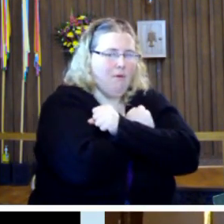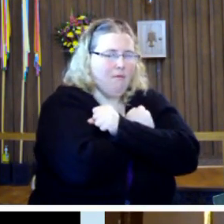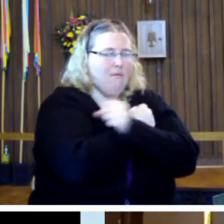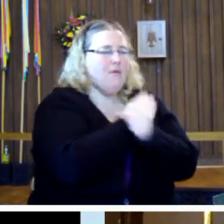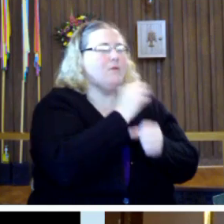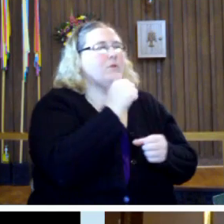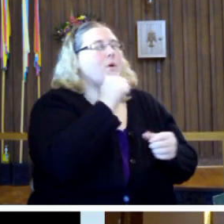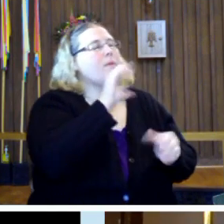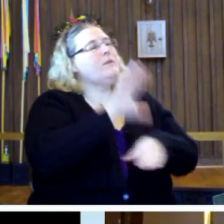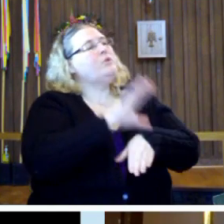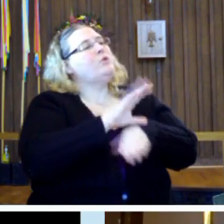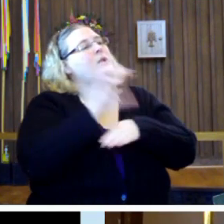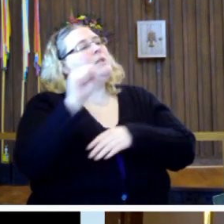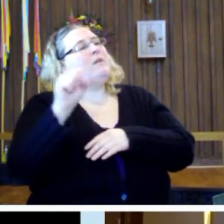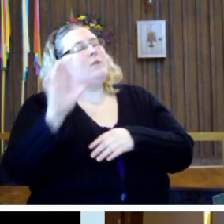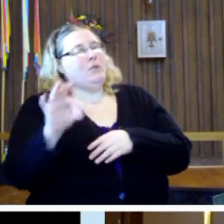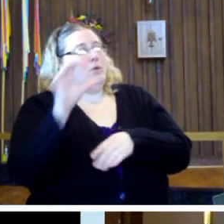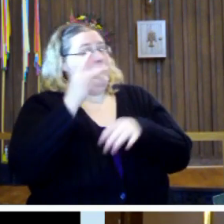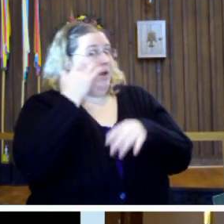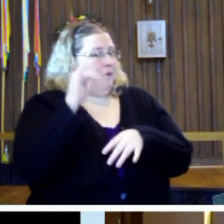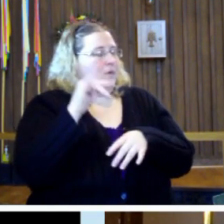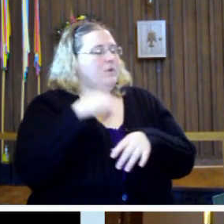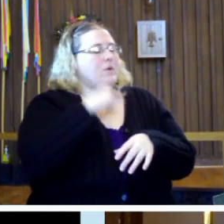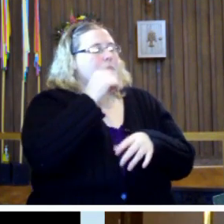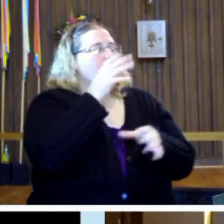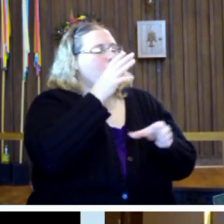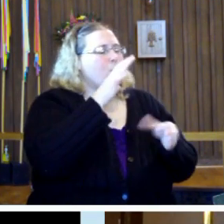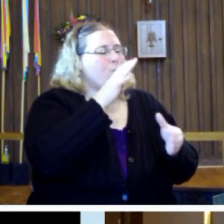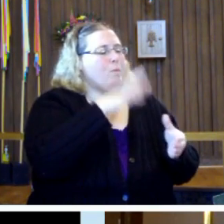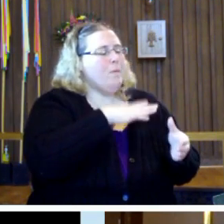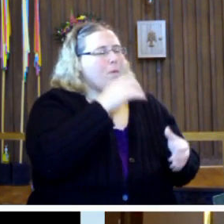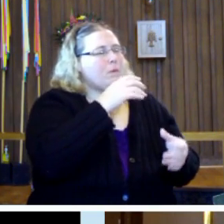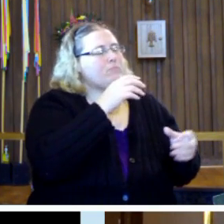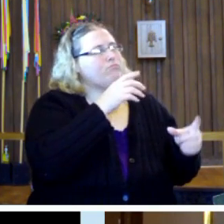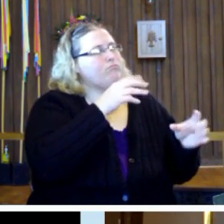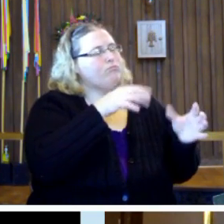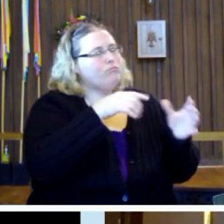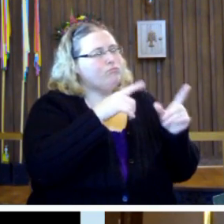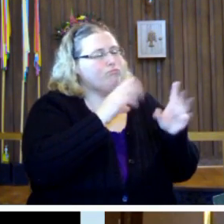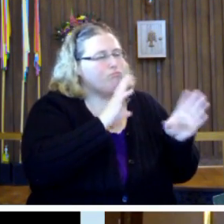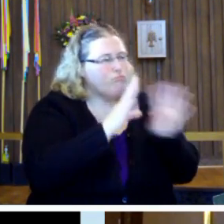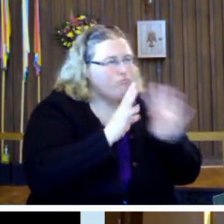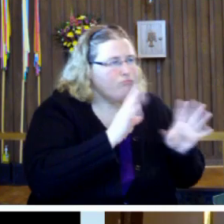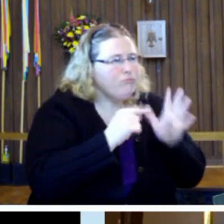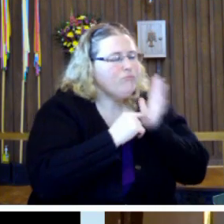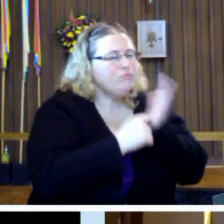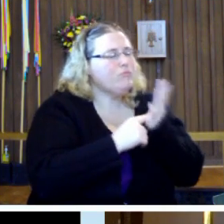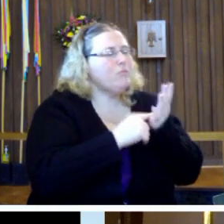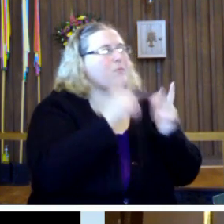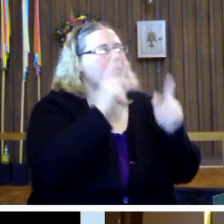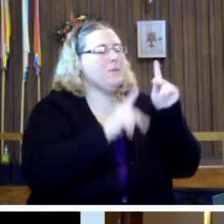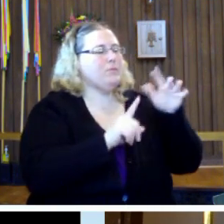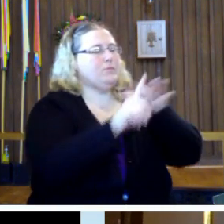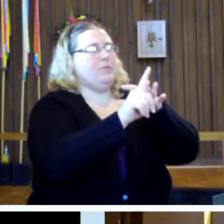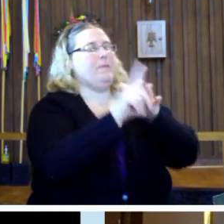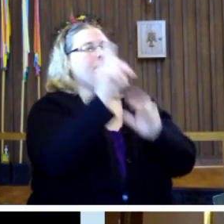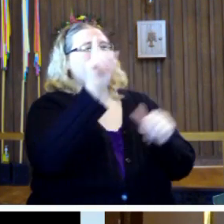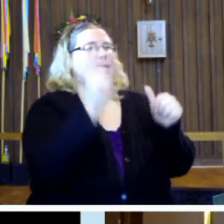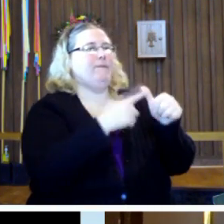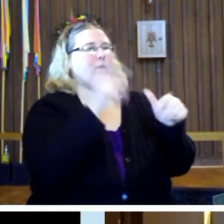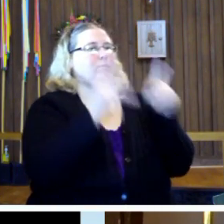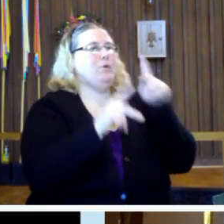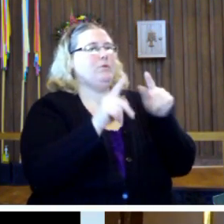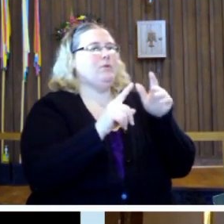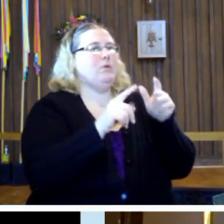So at this church in San Francisco, this woman was describing people getting up and first person that gets up,